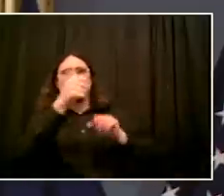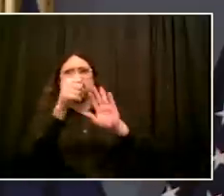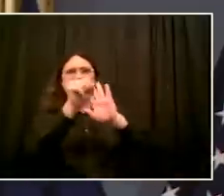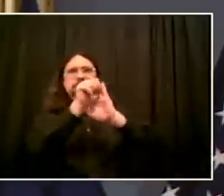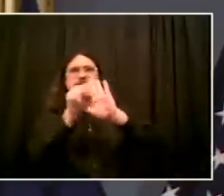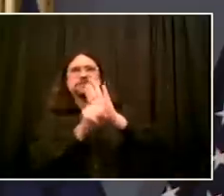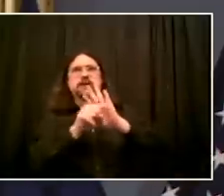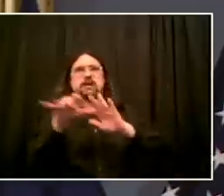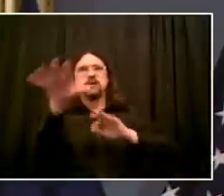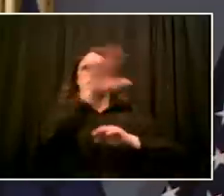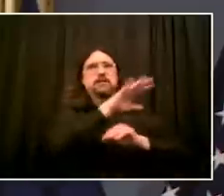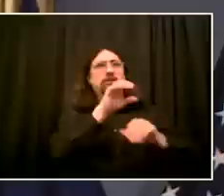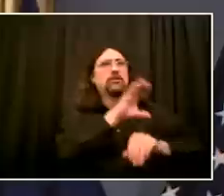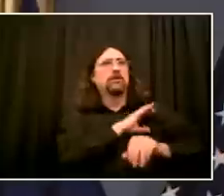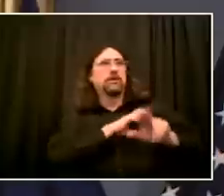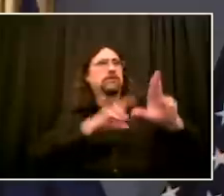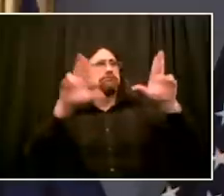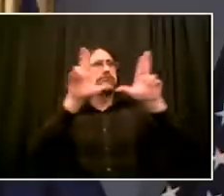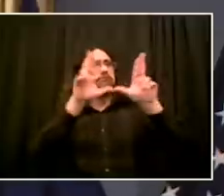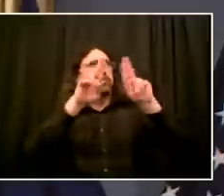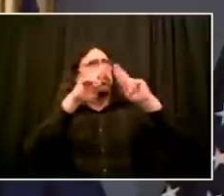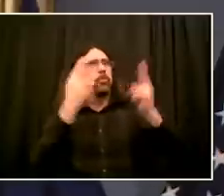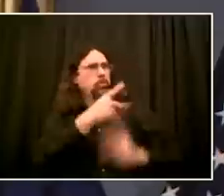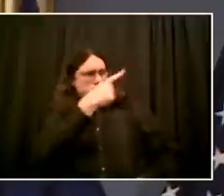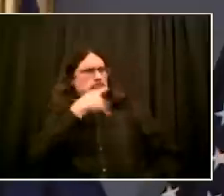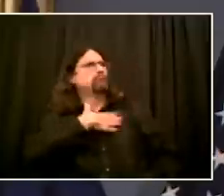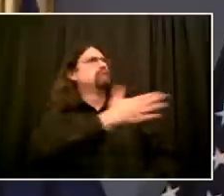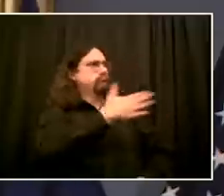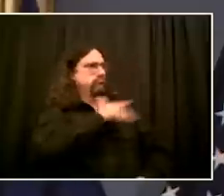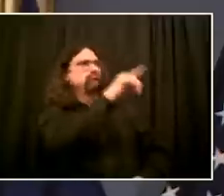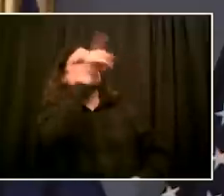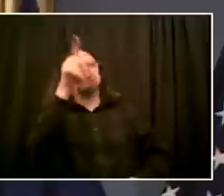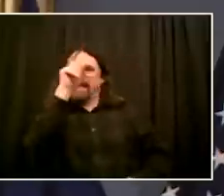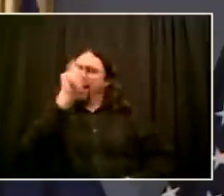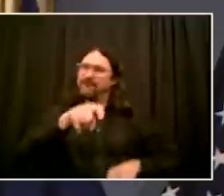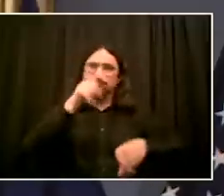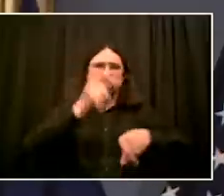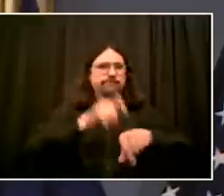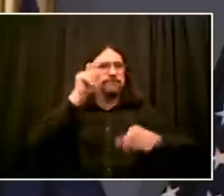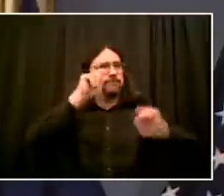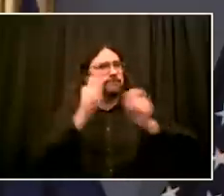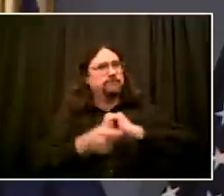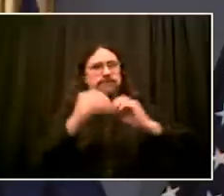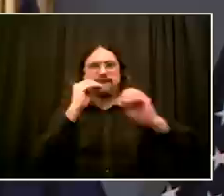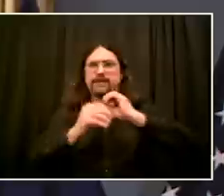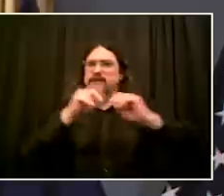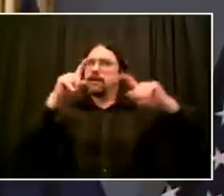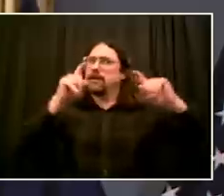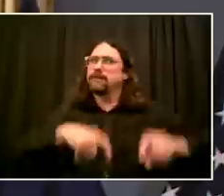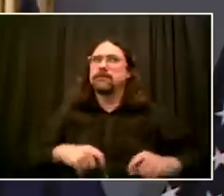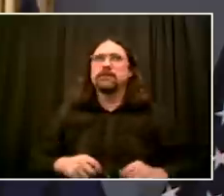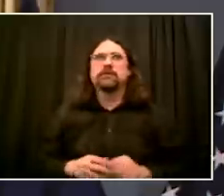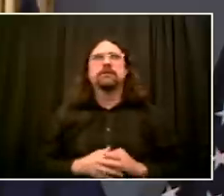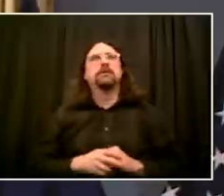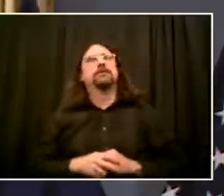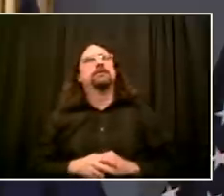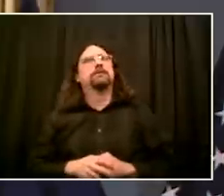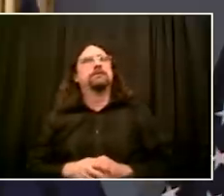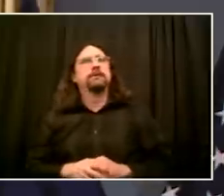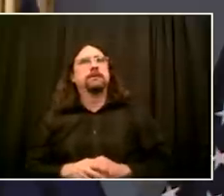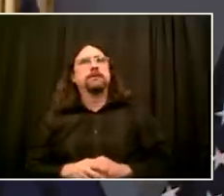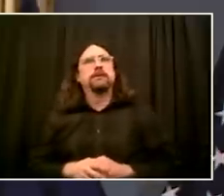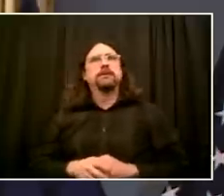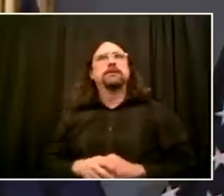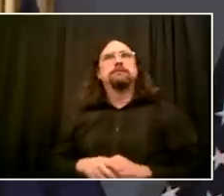that they must say, they must reject every reform or stand in the way of progress, they're not going to help their members. And I think more and more of their members know it.